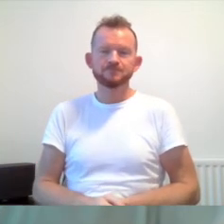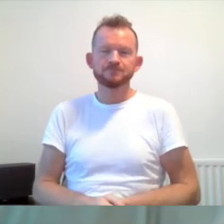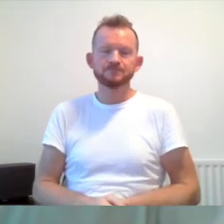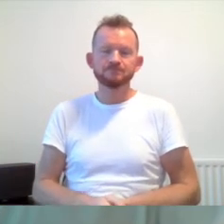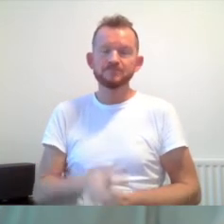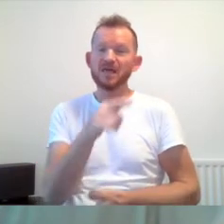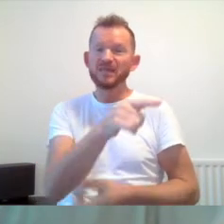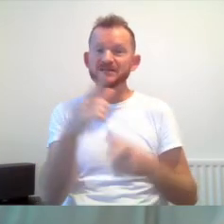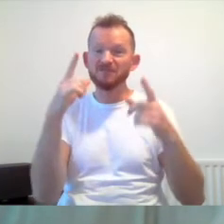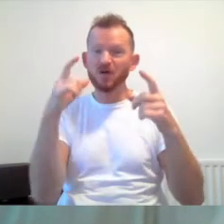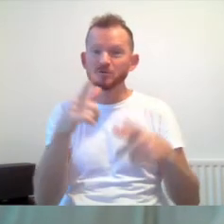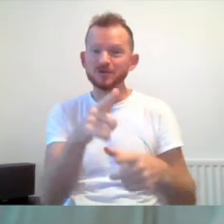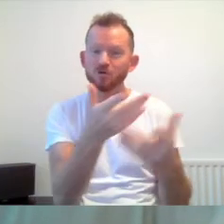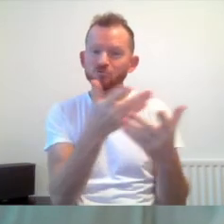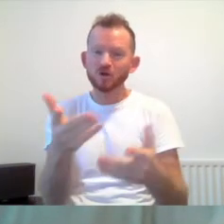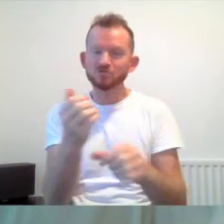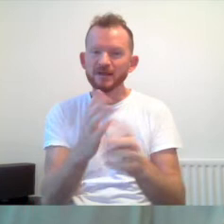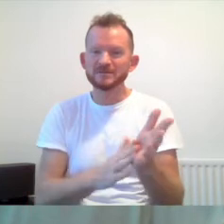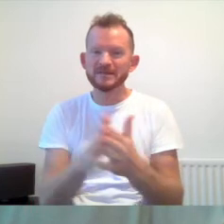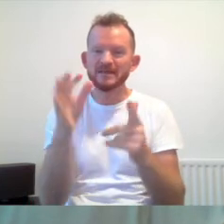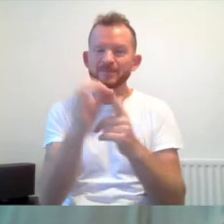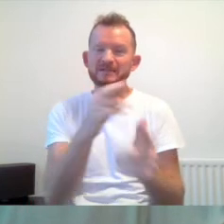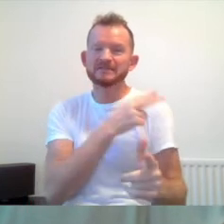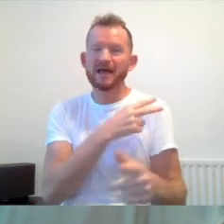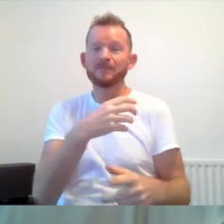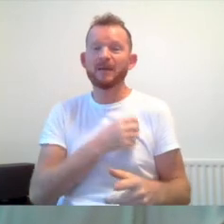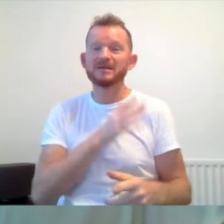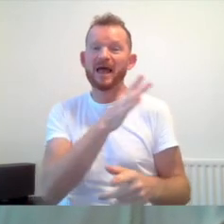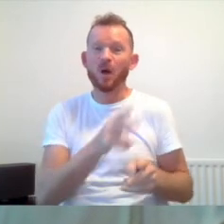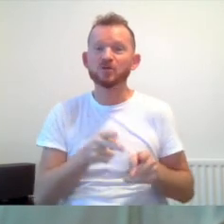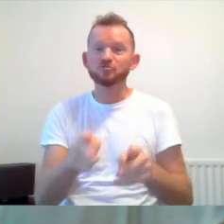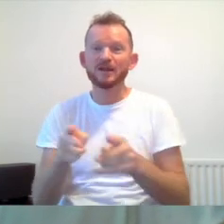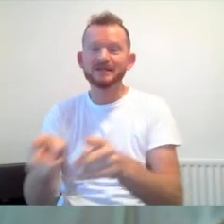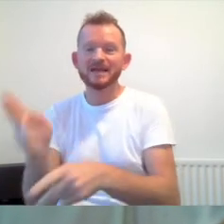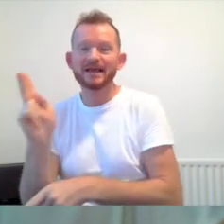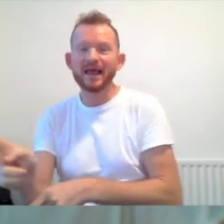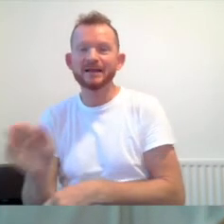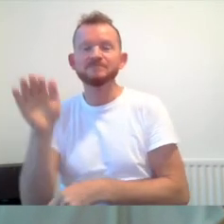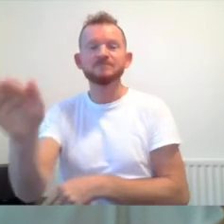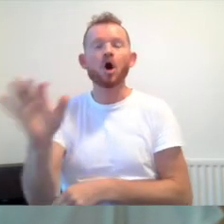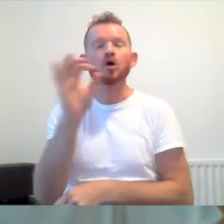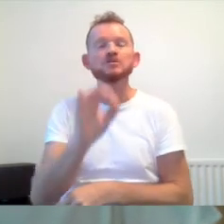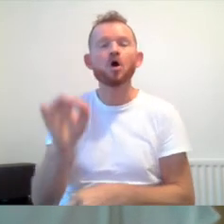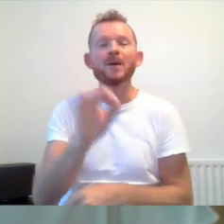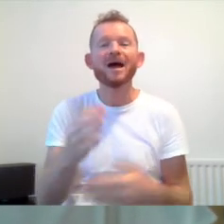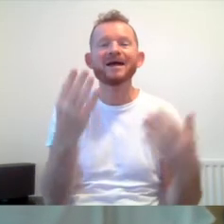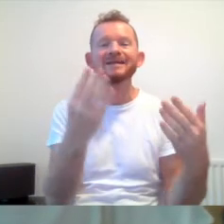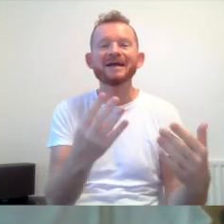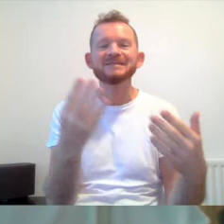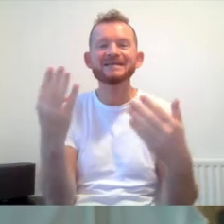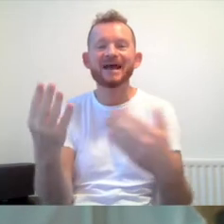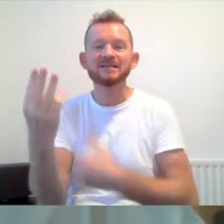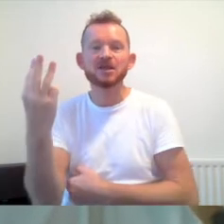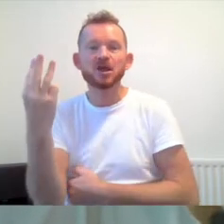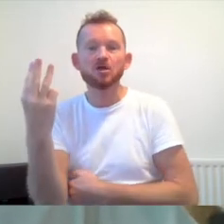This photo shows GMCDP staff and members out on the streets again in October 1993. They